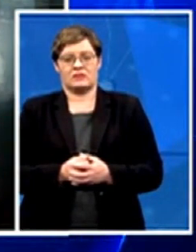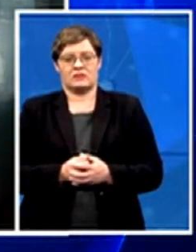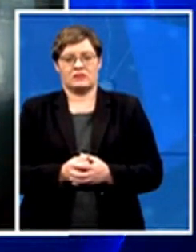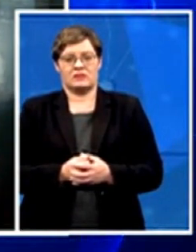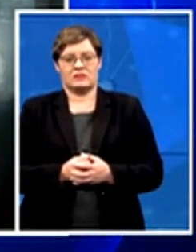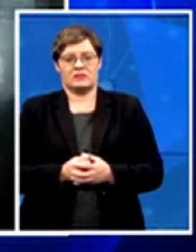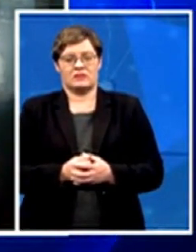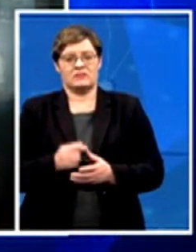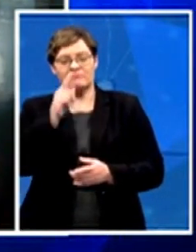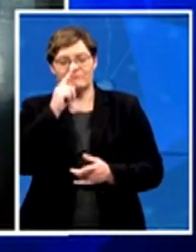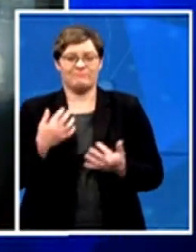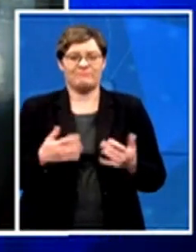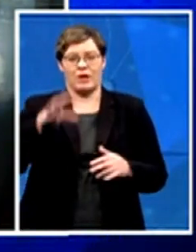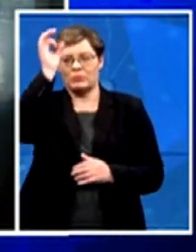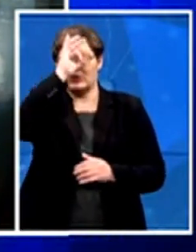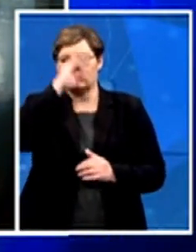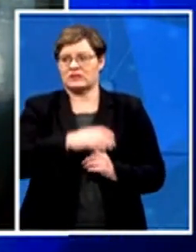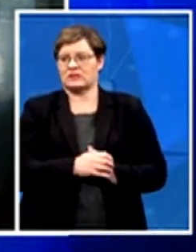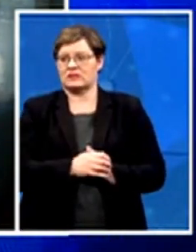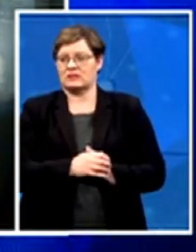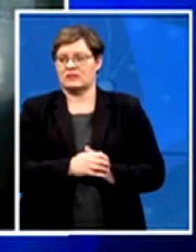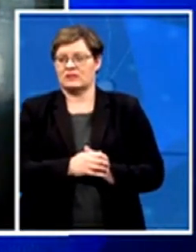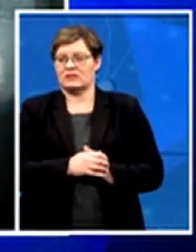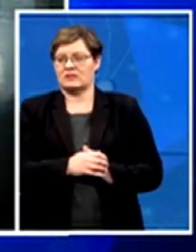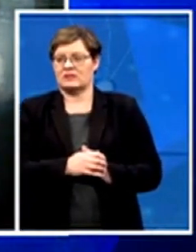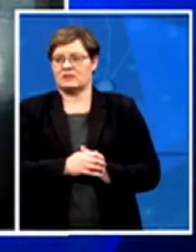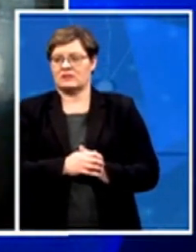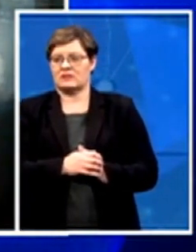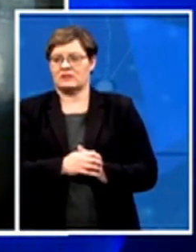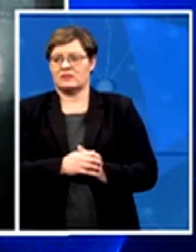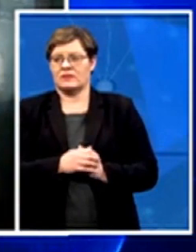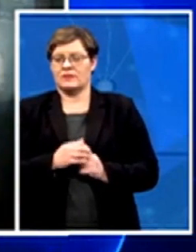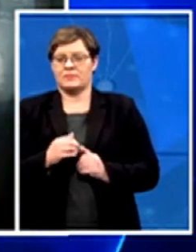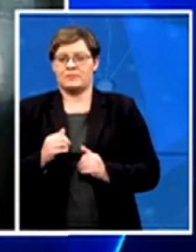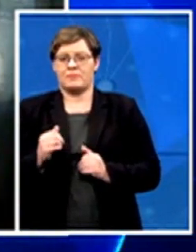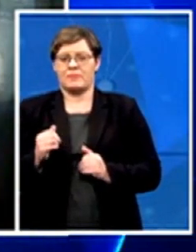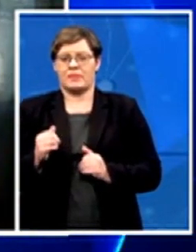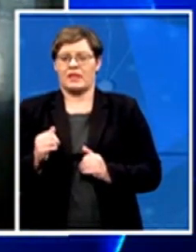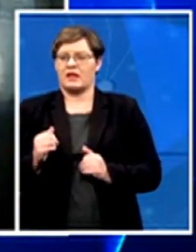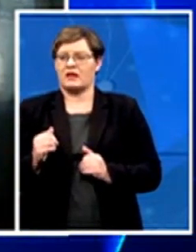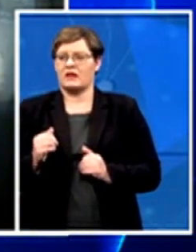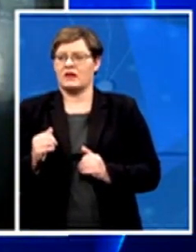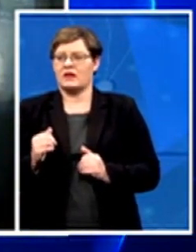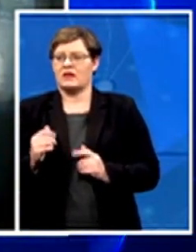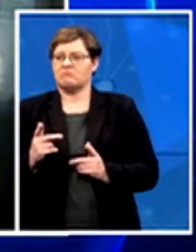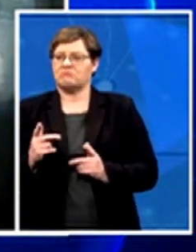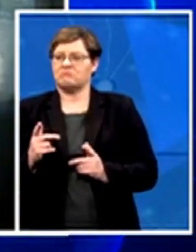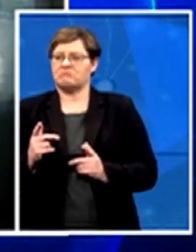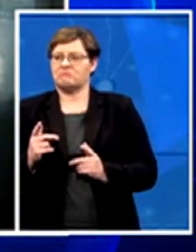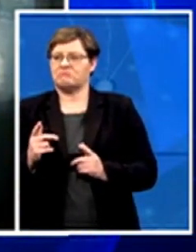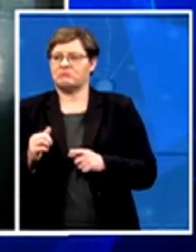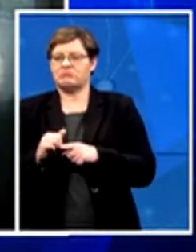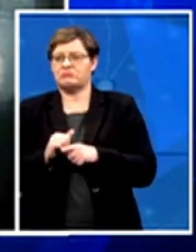have political agendas, the military officers who, again, we hope to have political agendas, although to be fair,